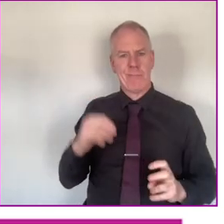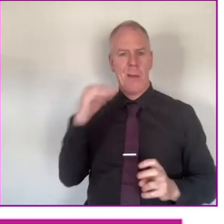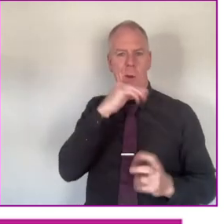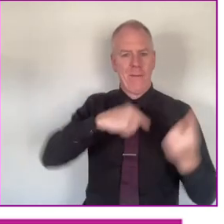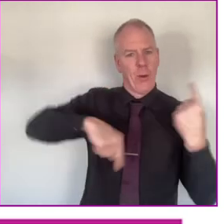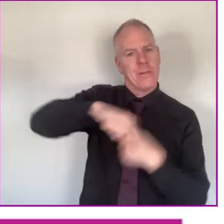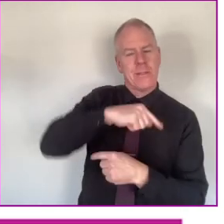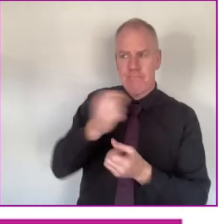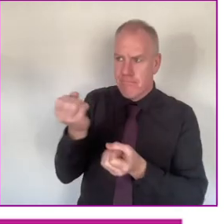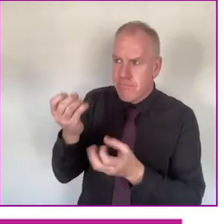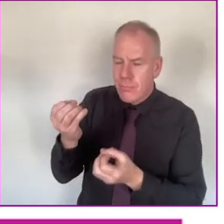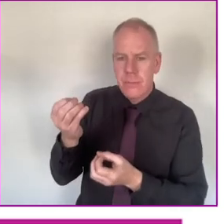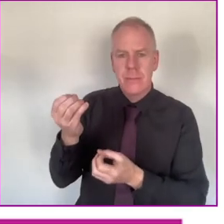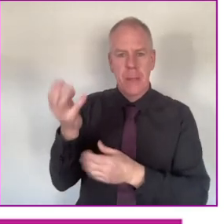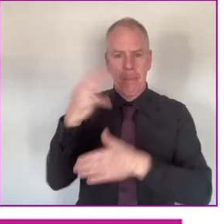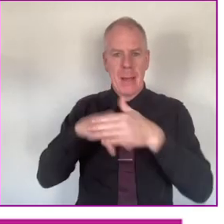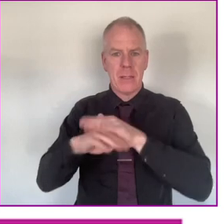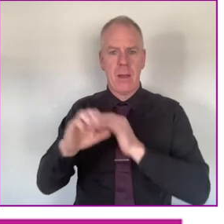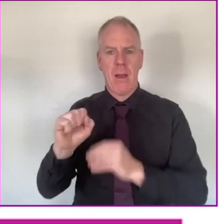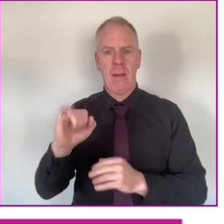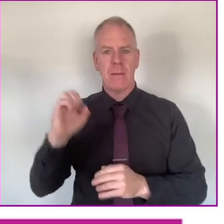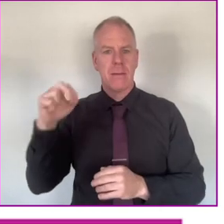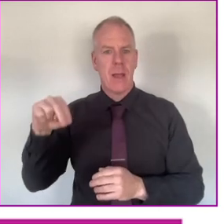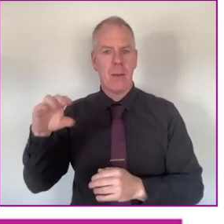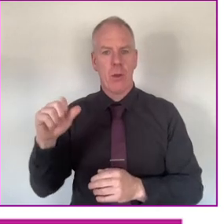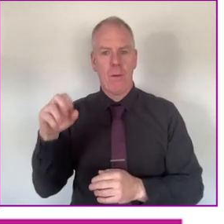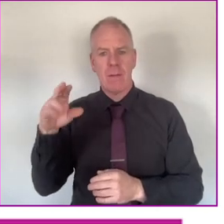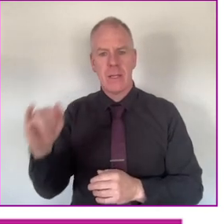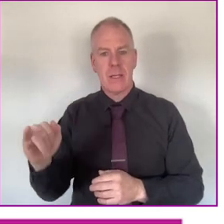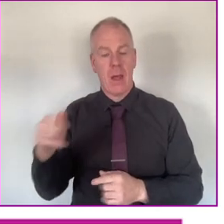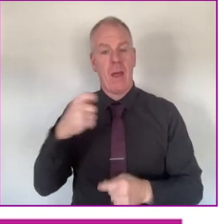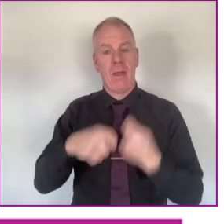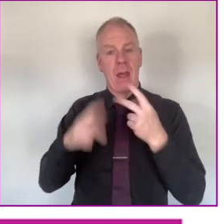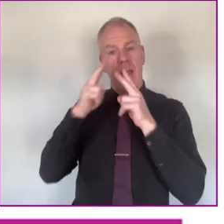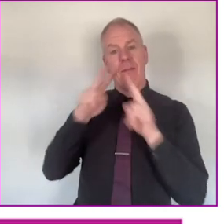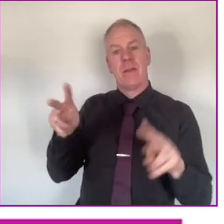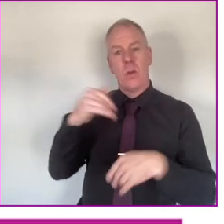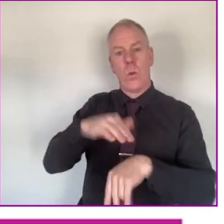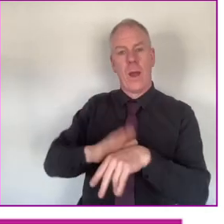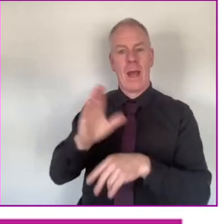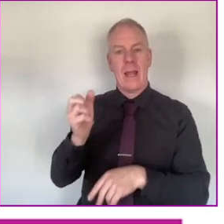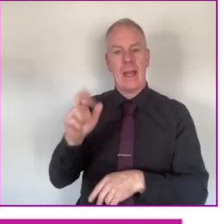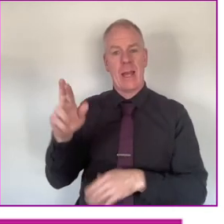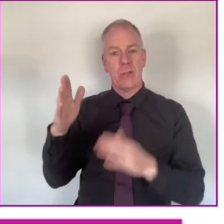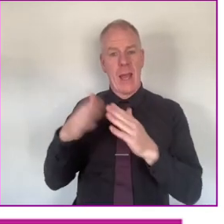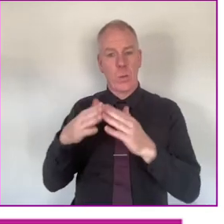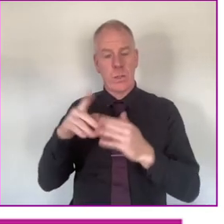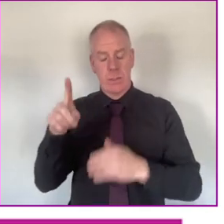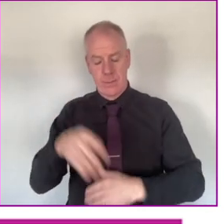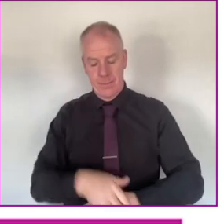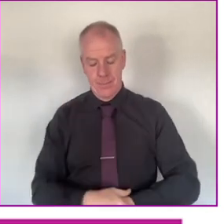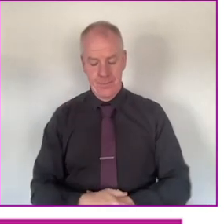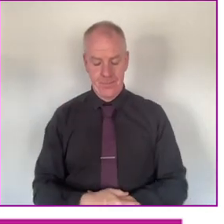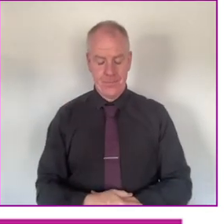important for us. We visited Leicester House.